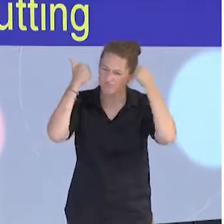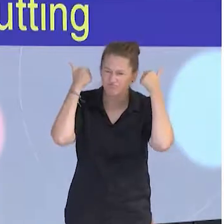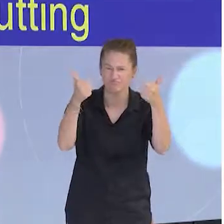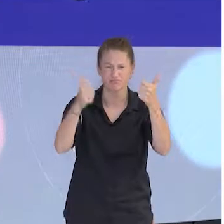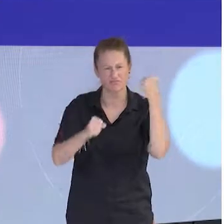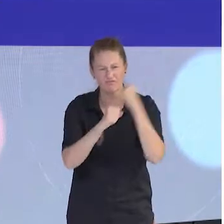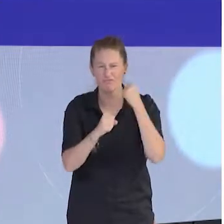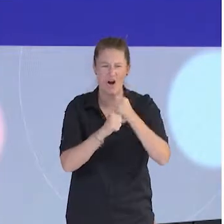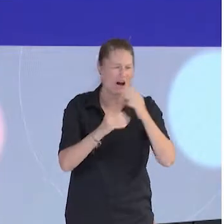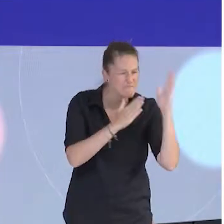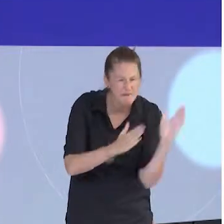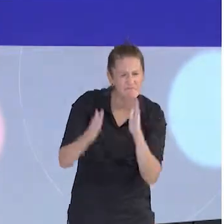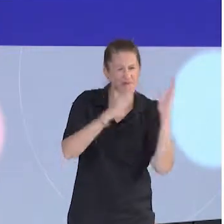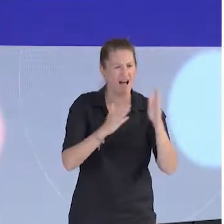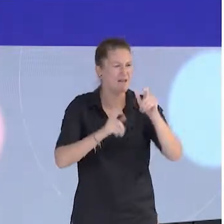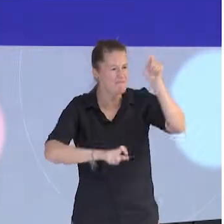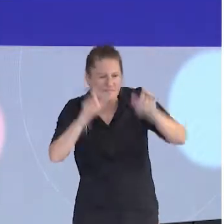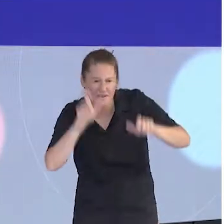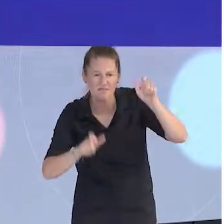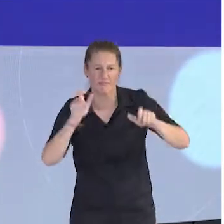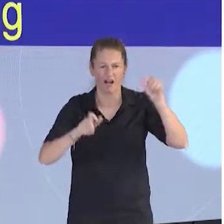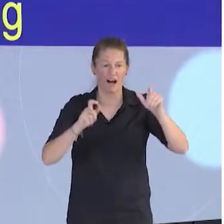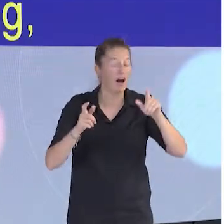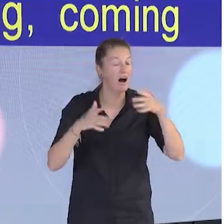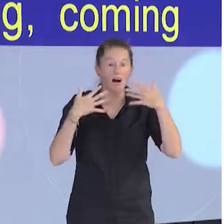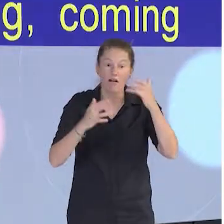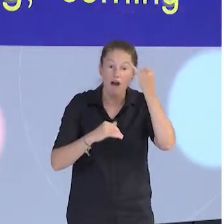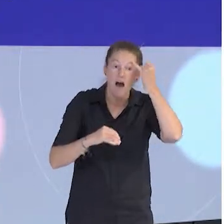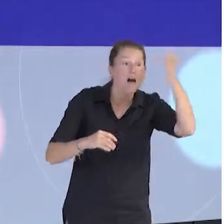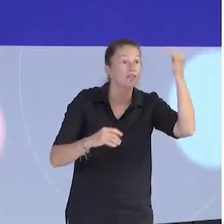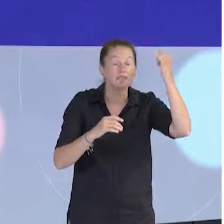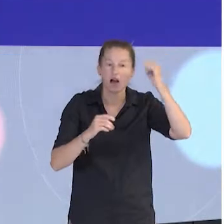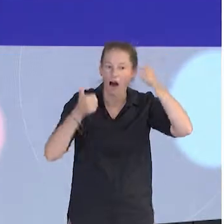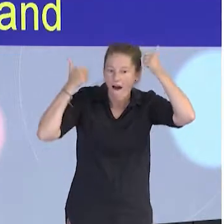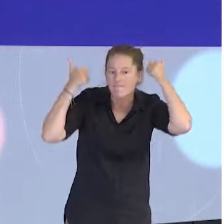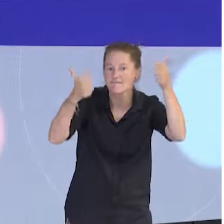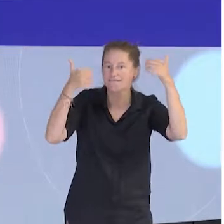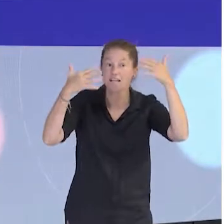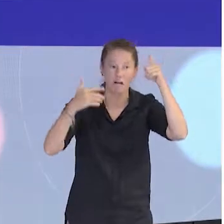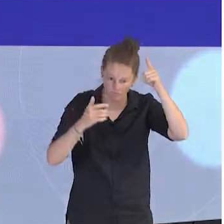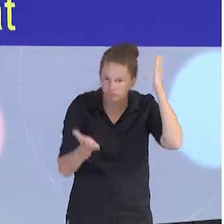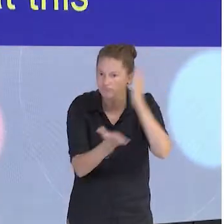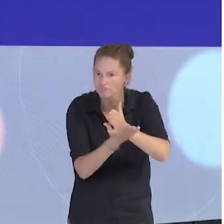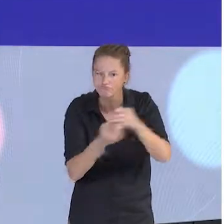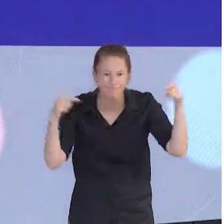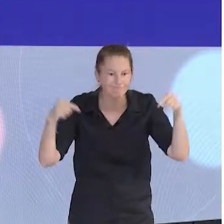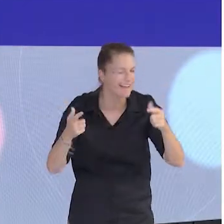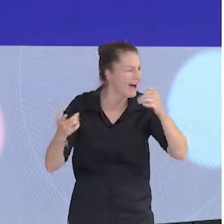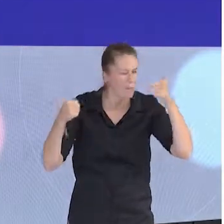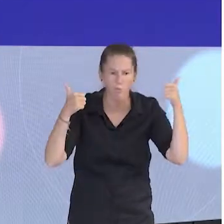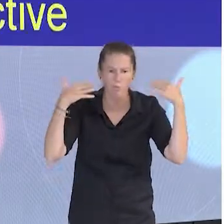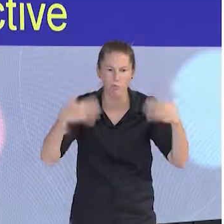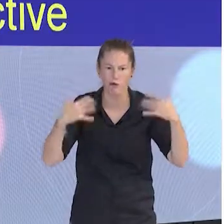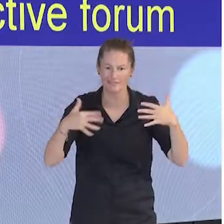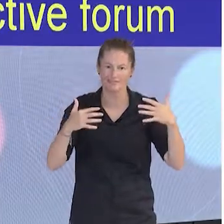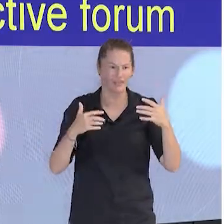coming up with creative ideas, and really making sure that this is a unique and productive forum, and not just